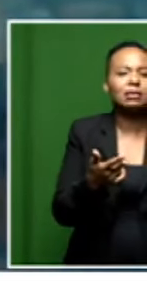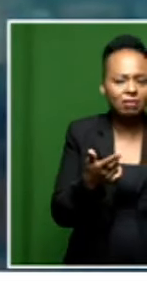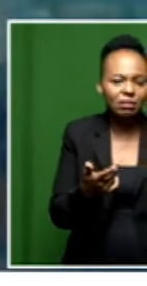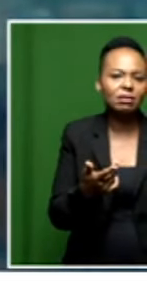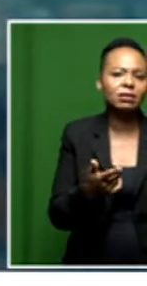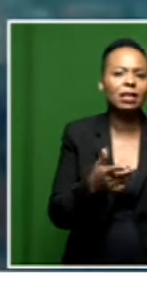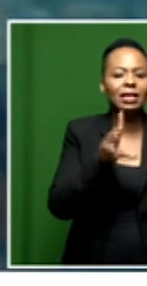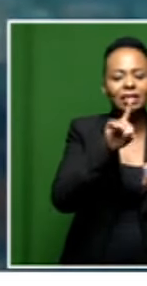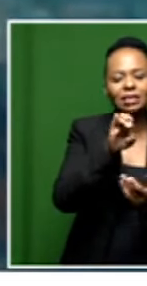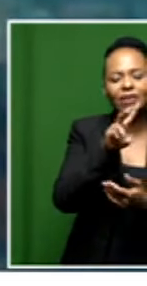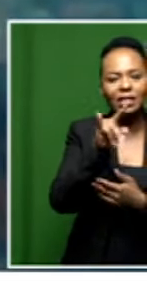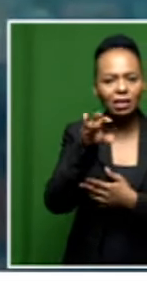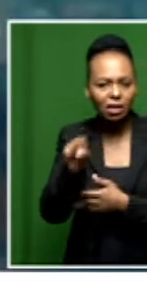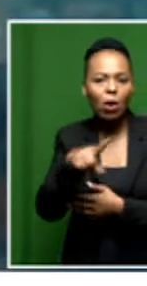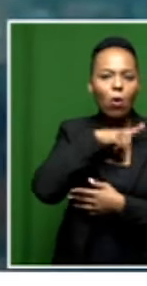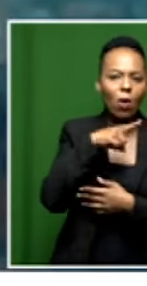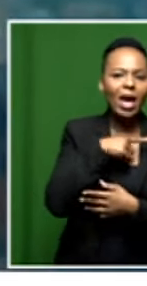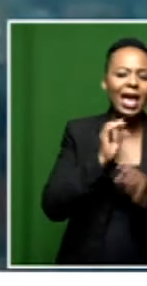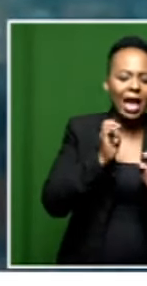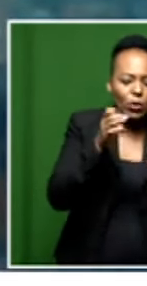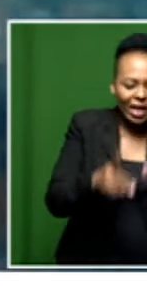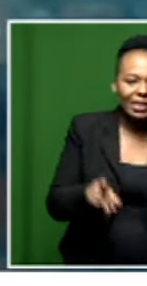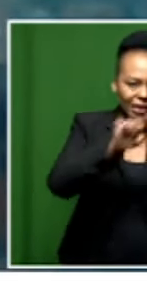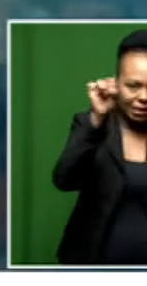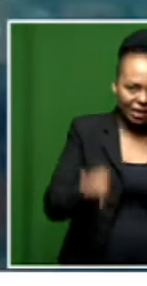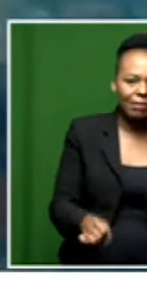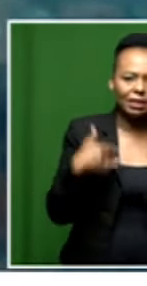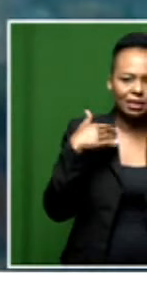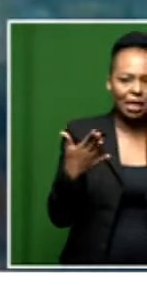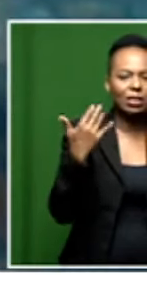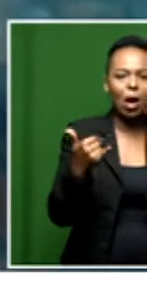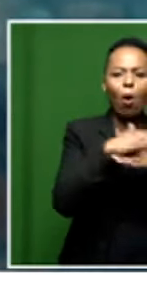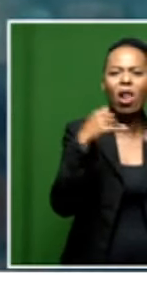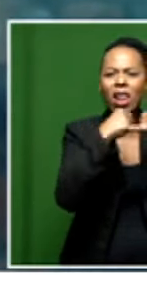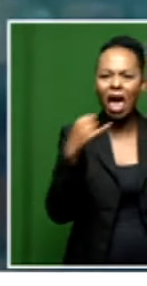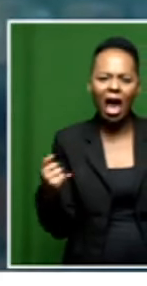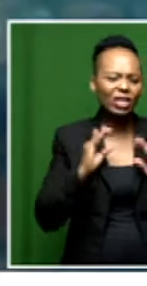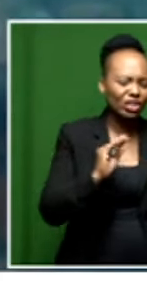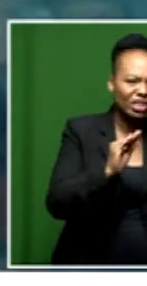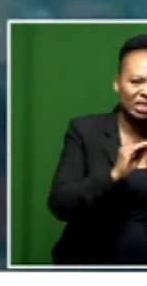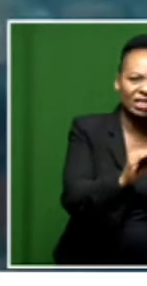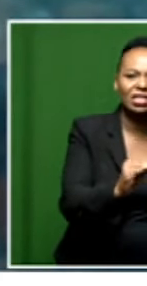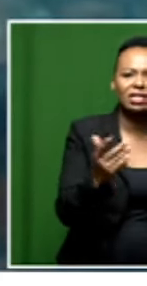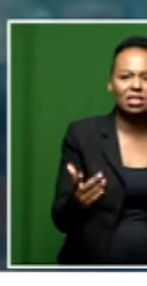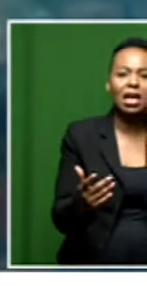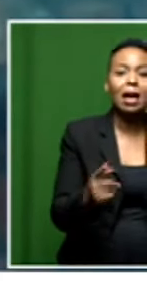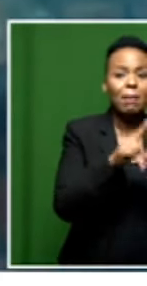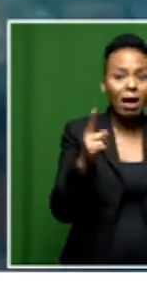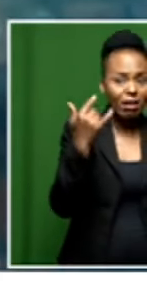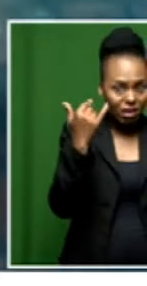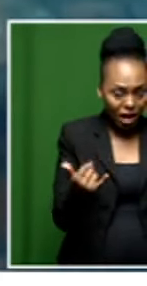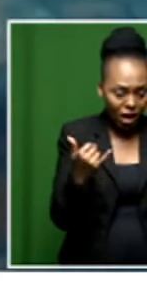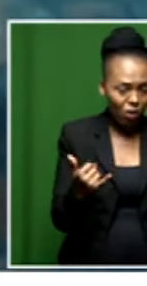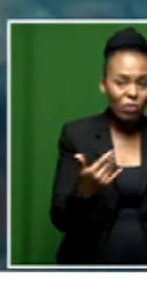that our education system started doing virtual now during COVID-19 before they didn't, but also now.